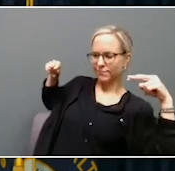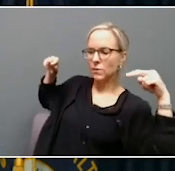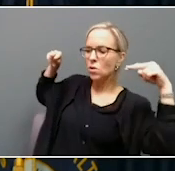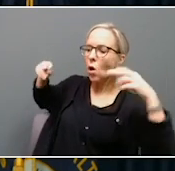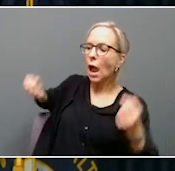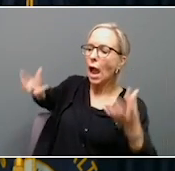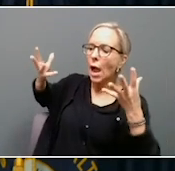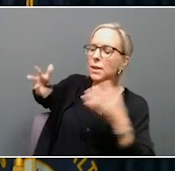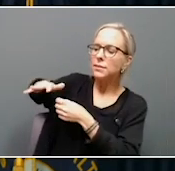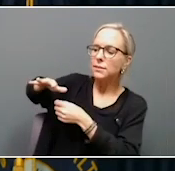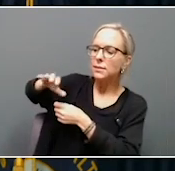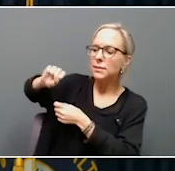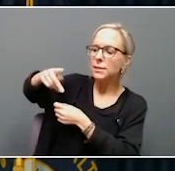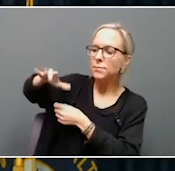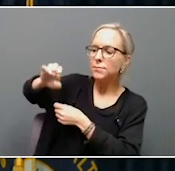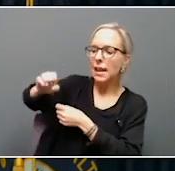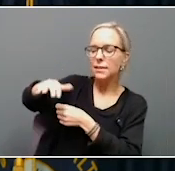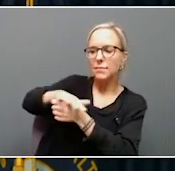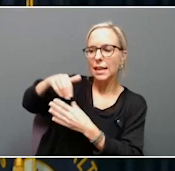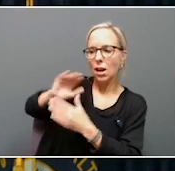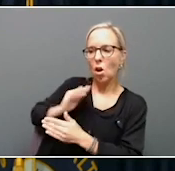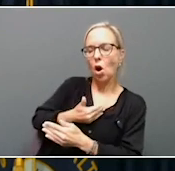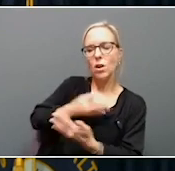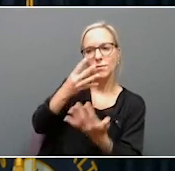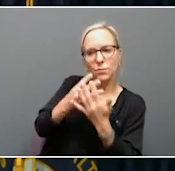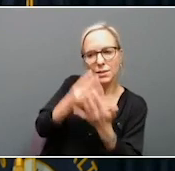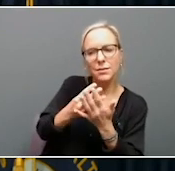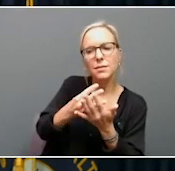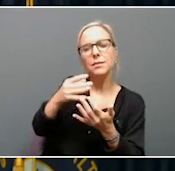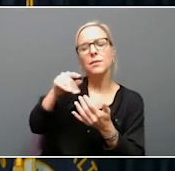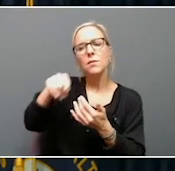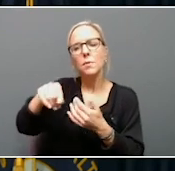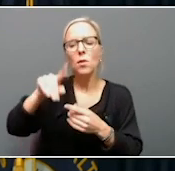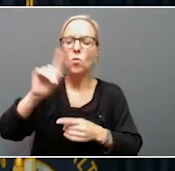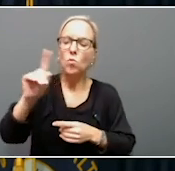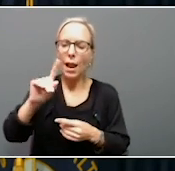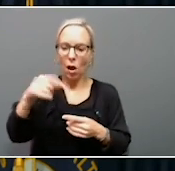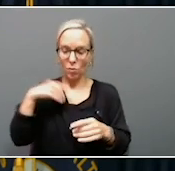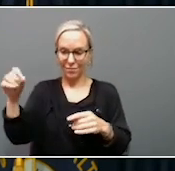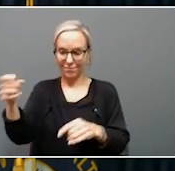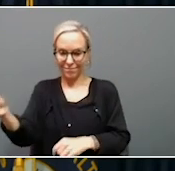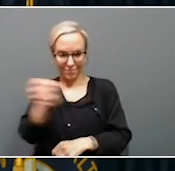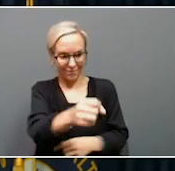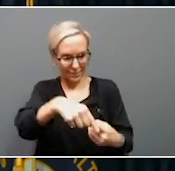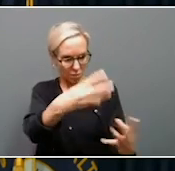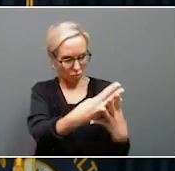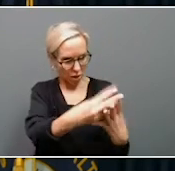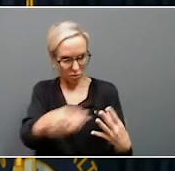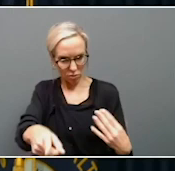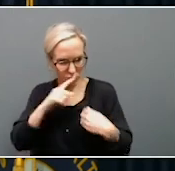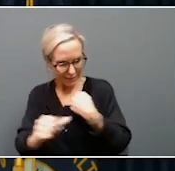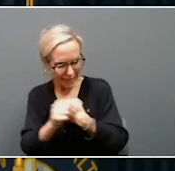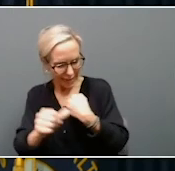have in our jails and in our prisons and make sure that the people we are sending to jail and prison are dangerous. That's like the individuals we are